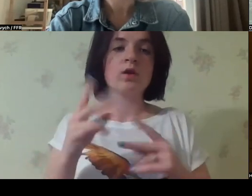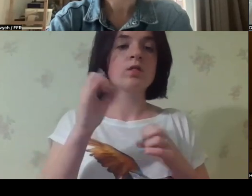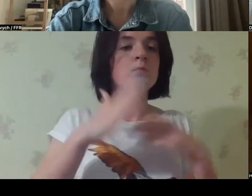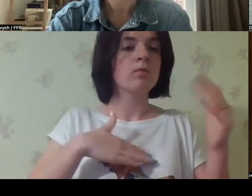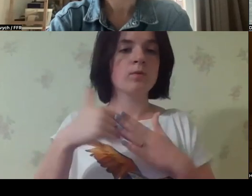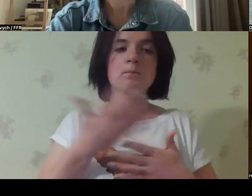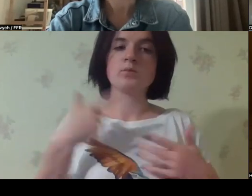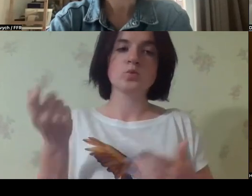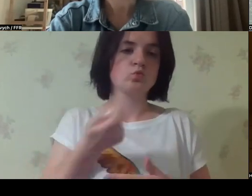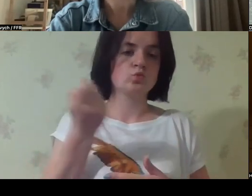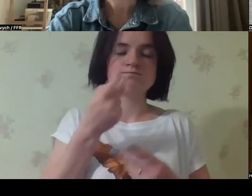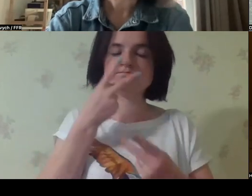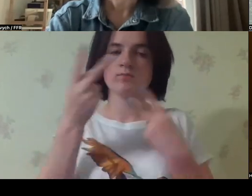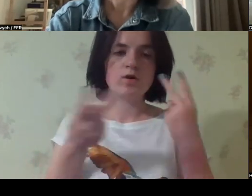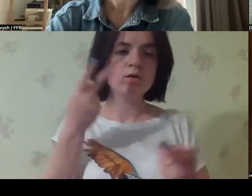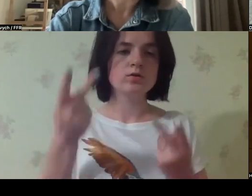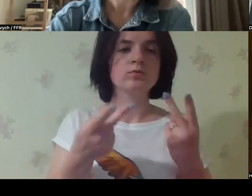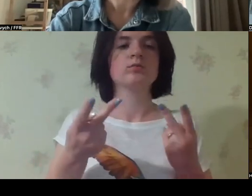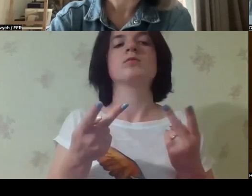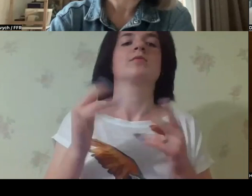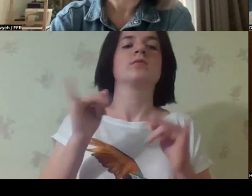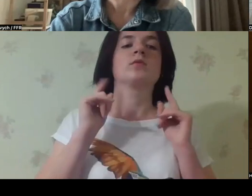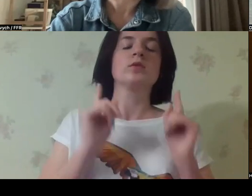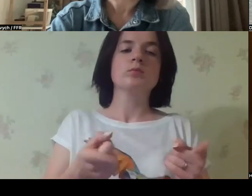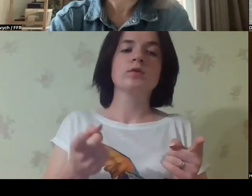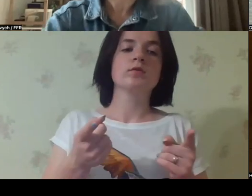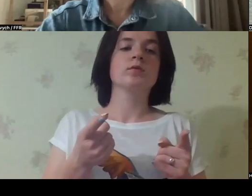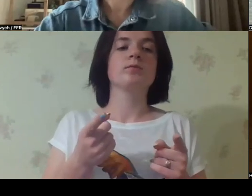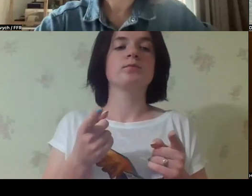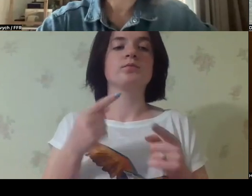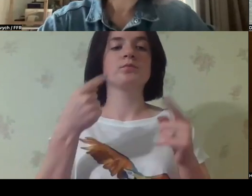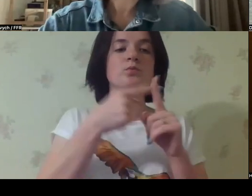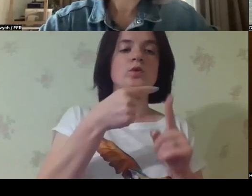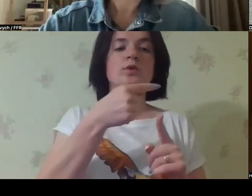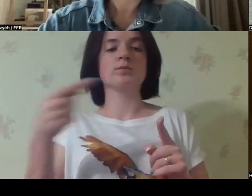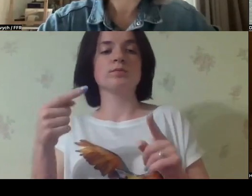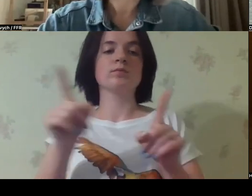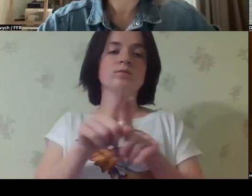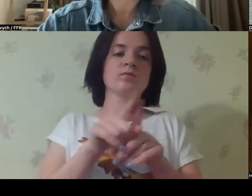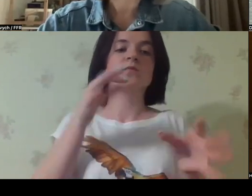of humanitarian response, but in practice we see very few efforts.